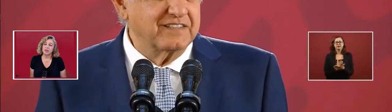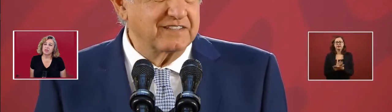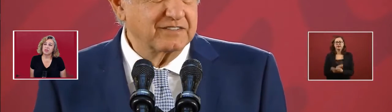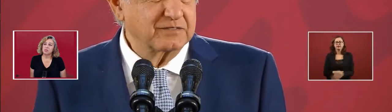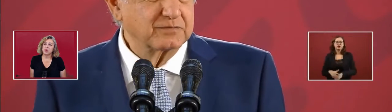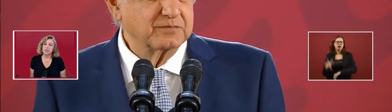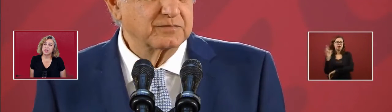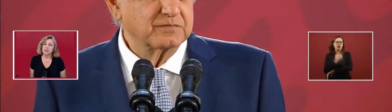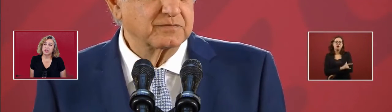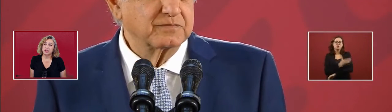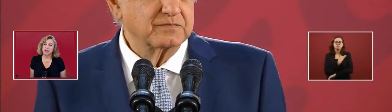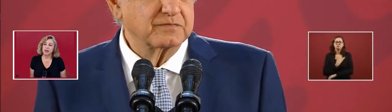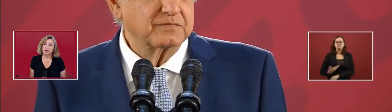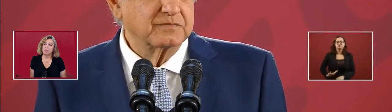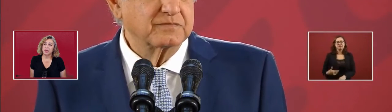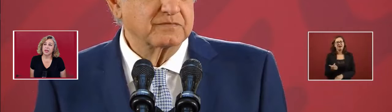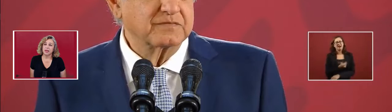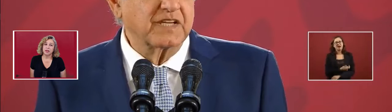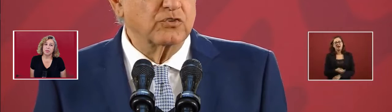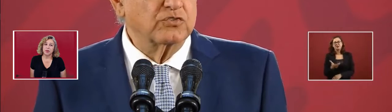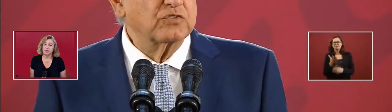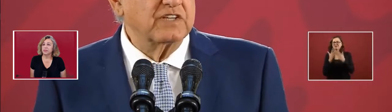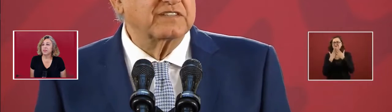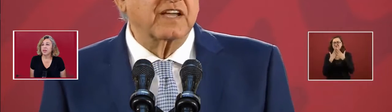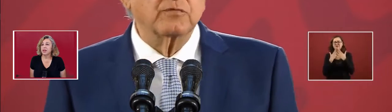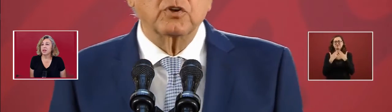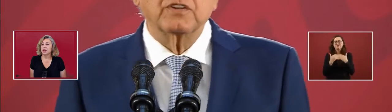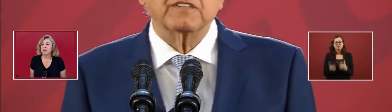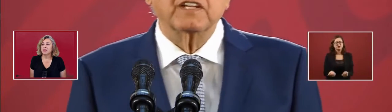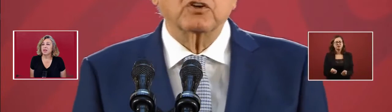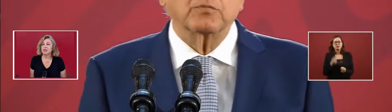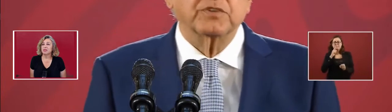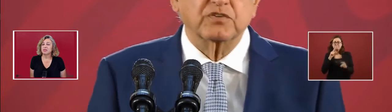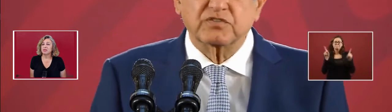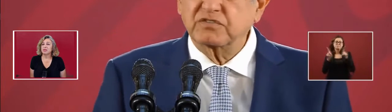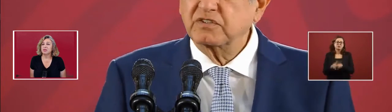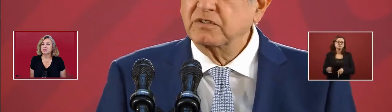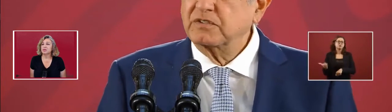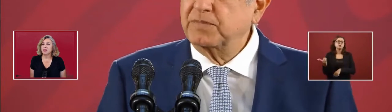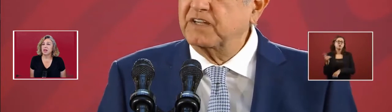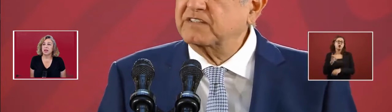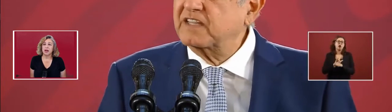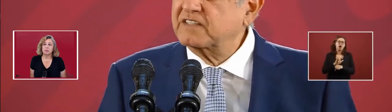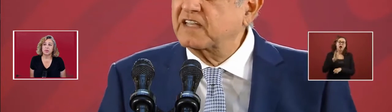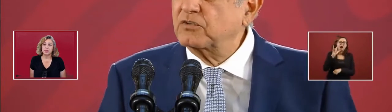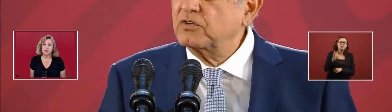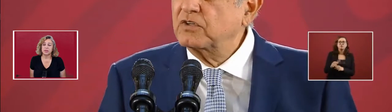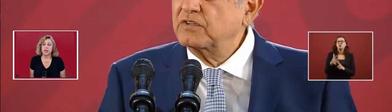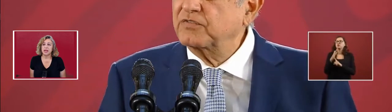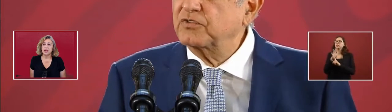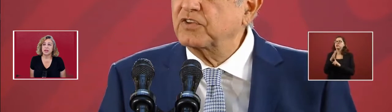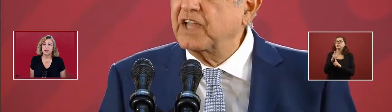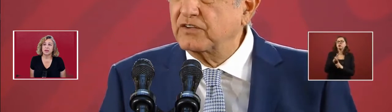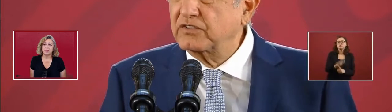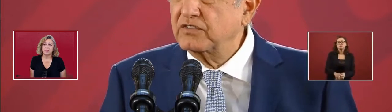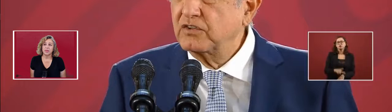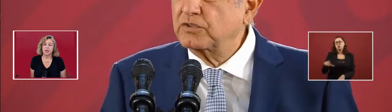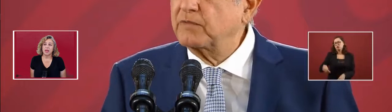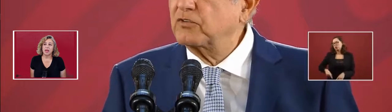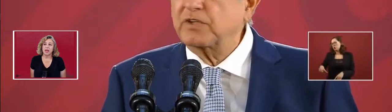There's no presidential airplane anymore. They don't use helicopters and